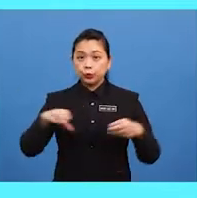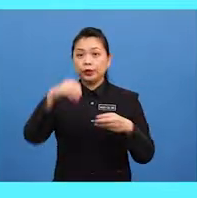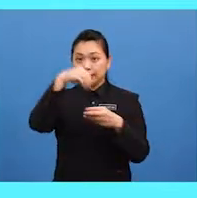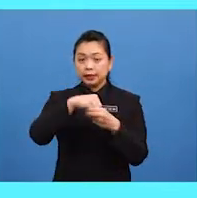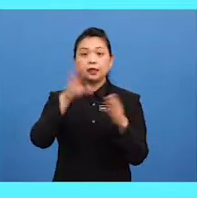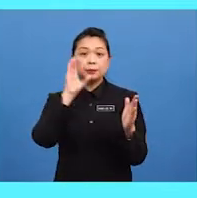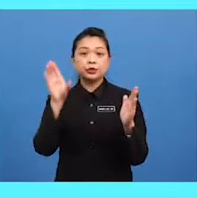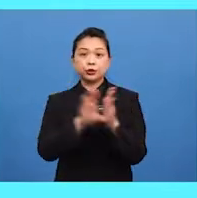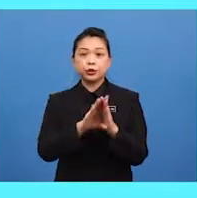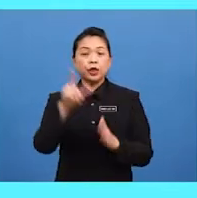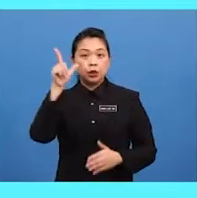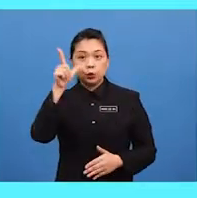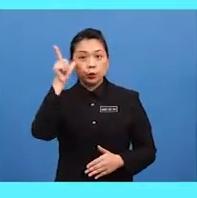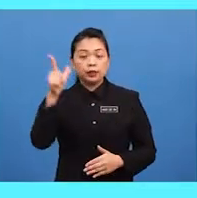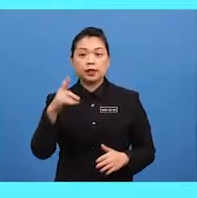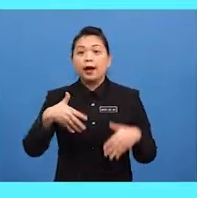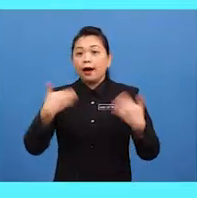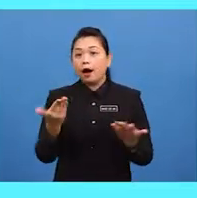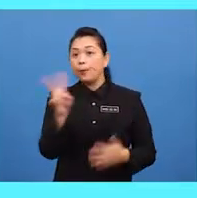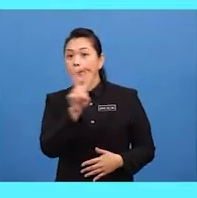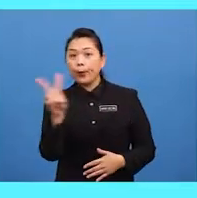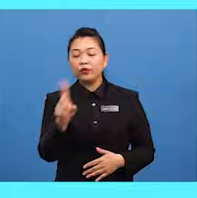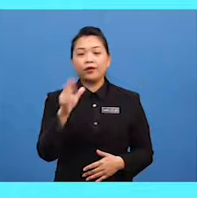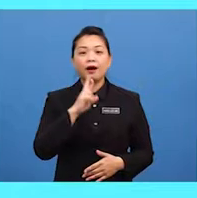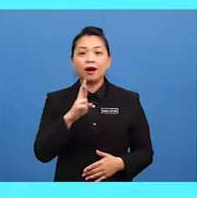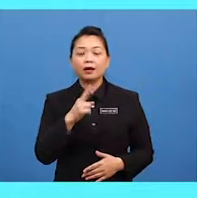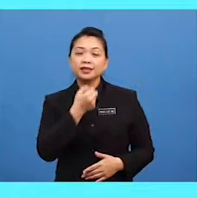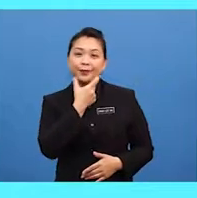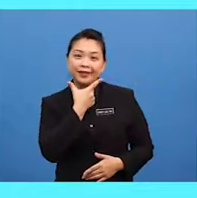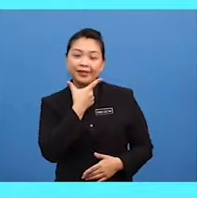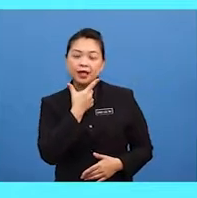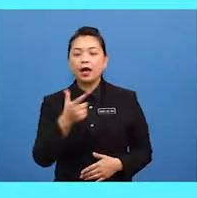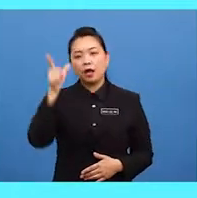at how both of them are smiling and looking relaxed